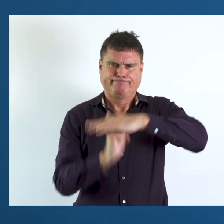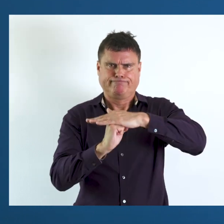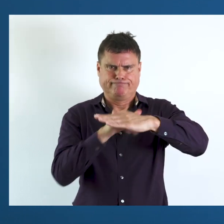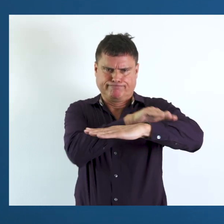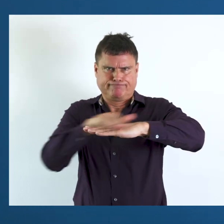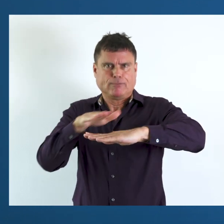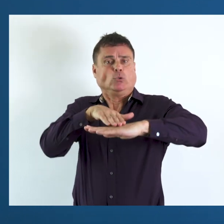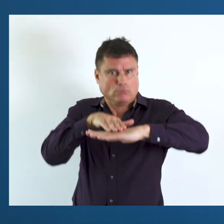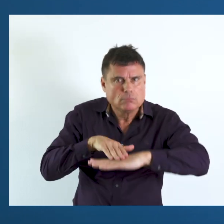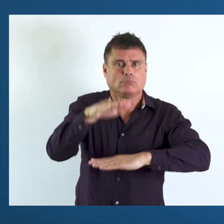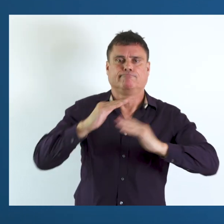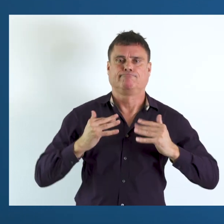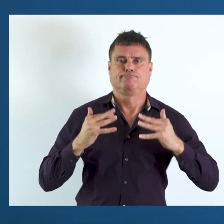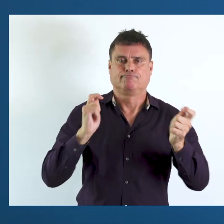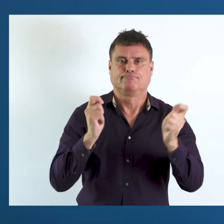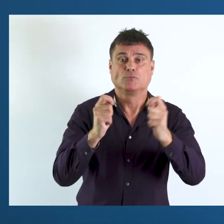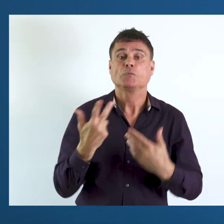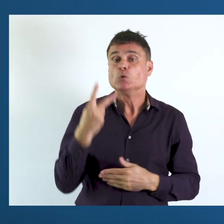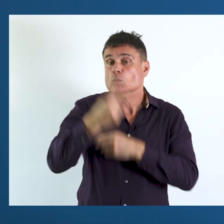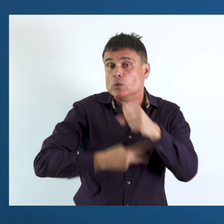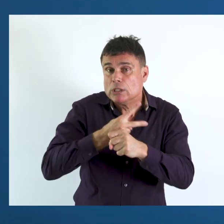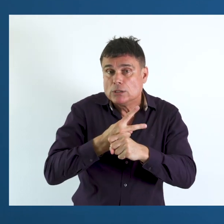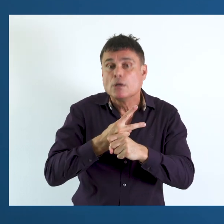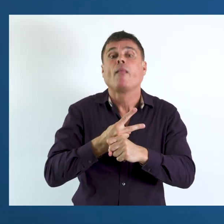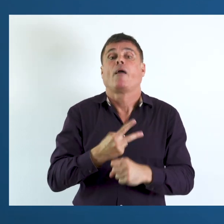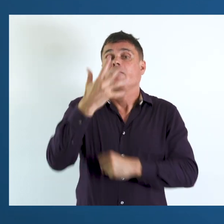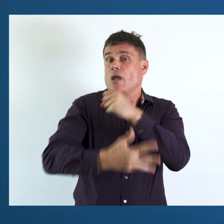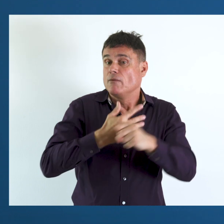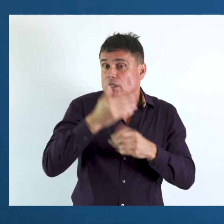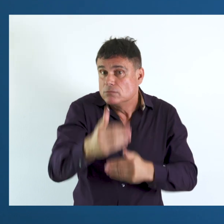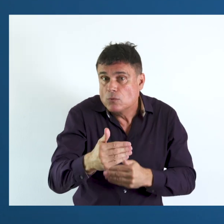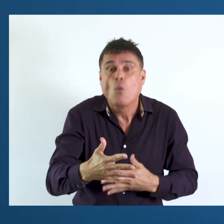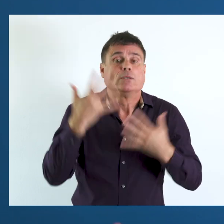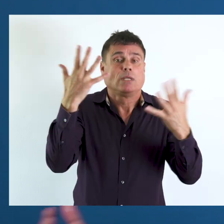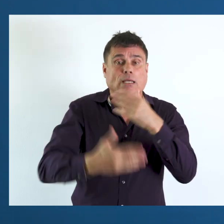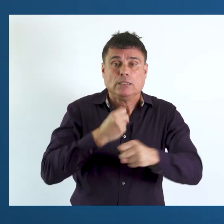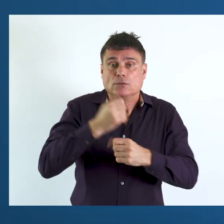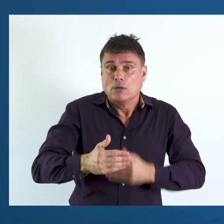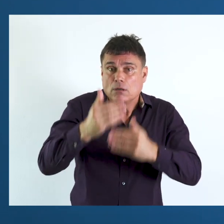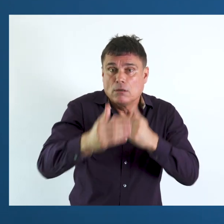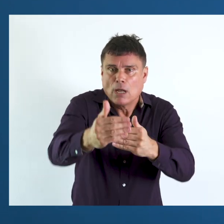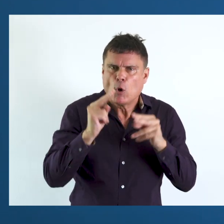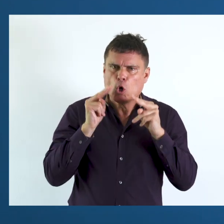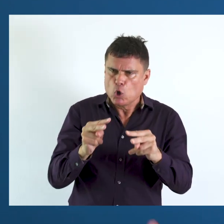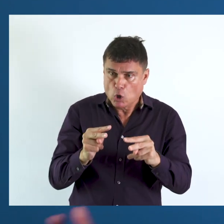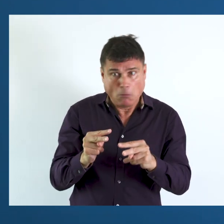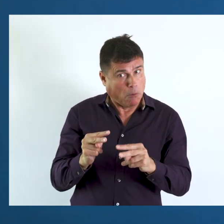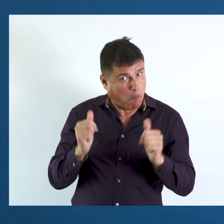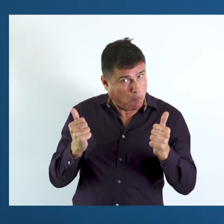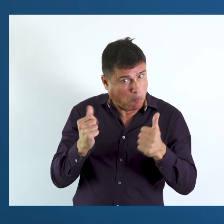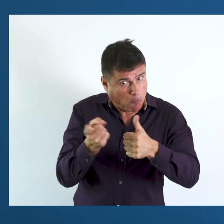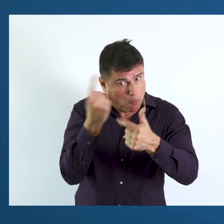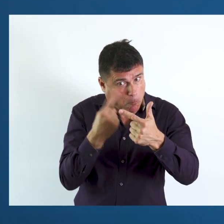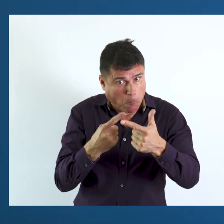surveys to create that baseline. Then collecting data again in two years, or five years, or ten years, depending on when data